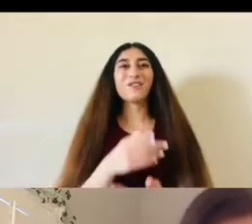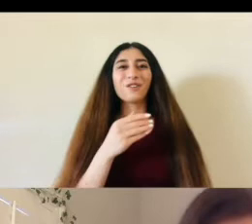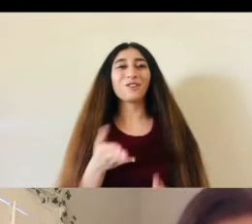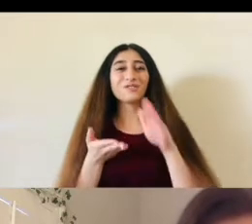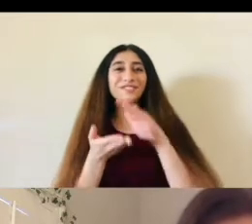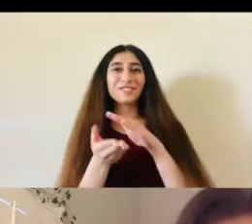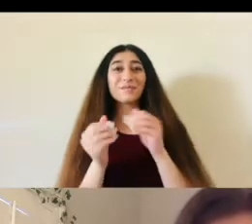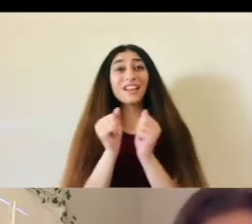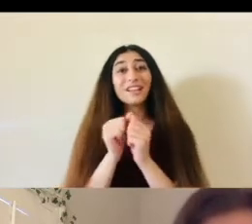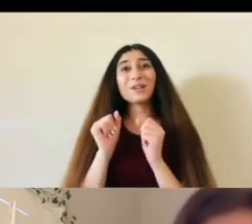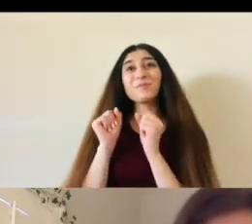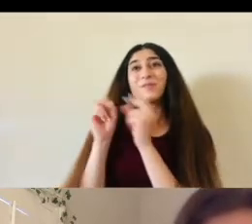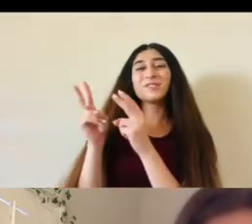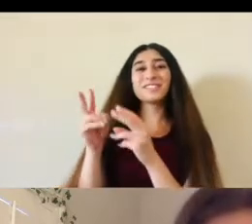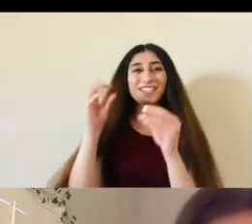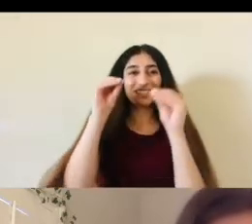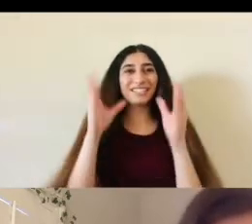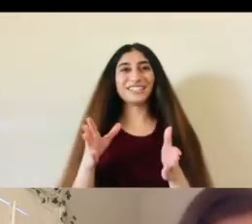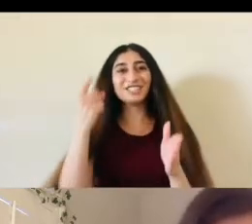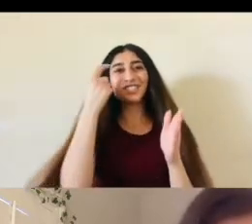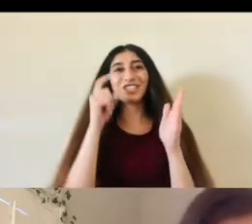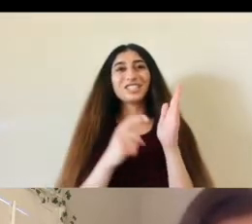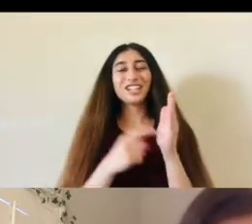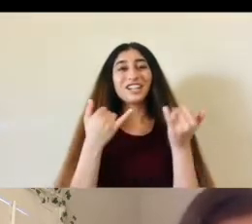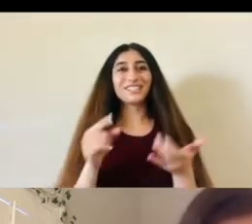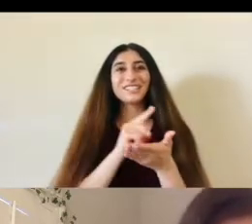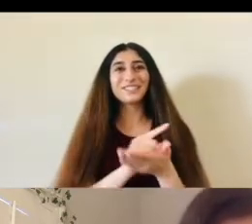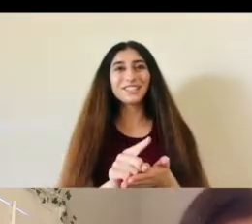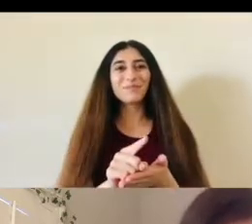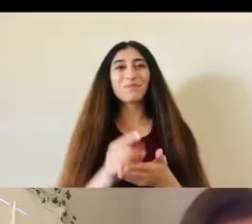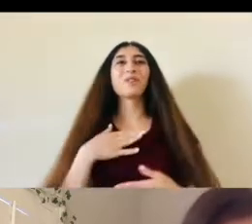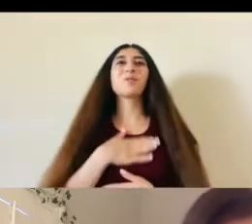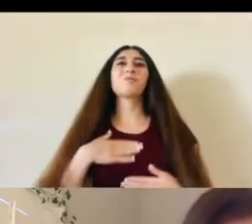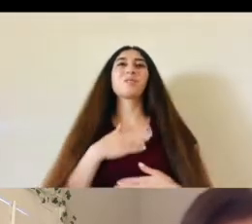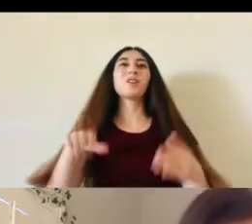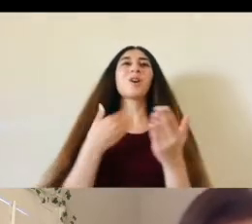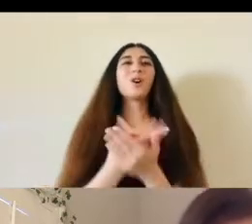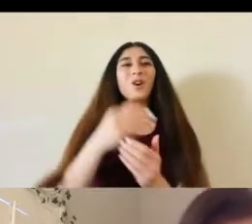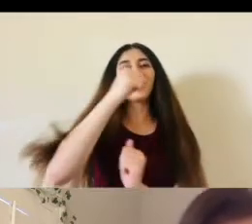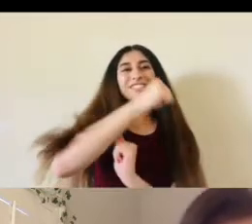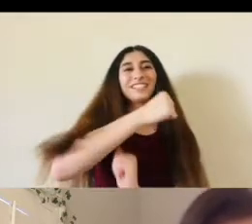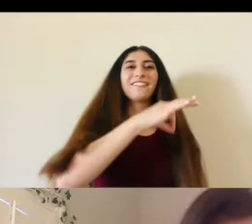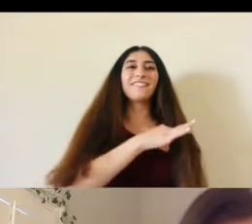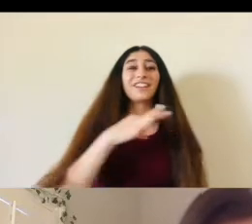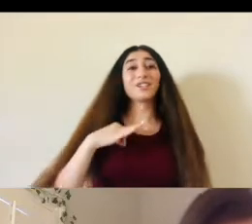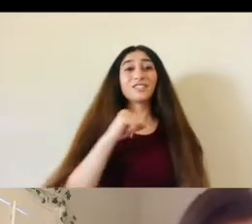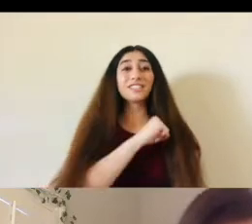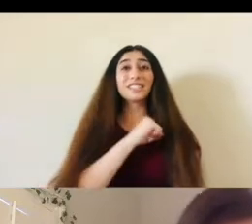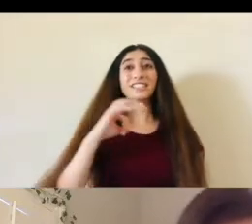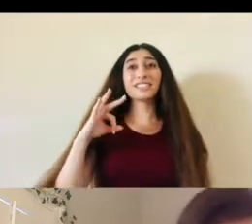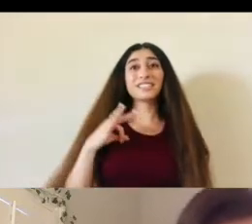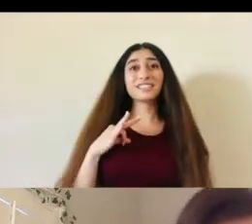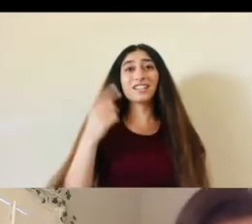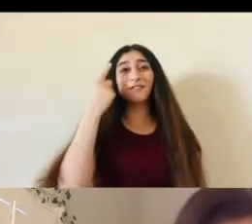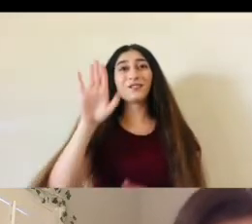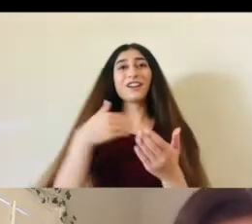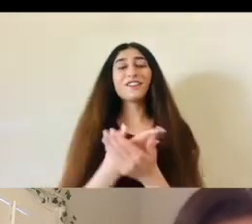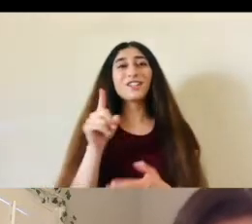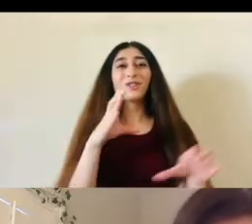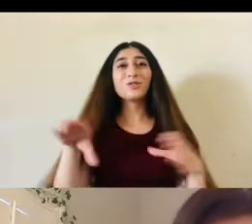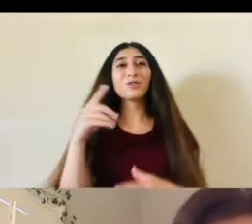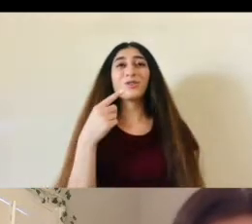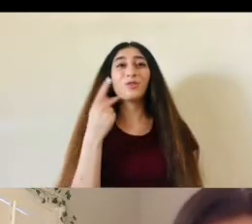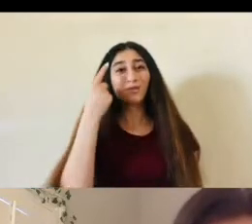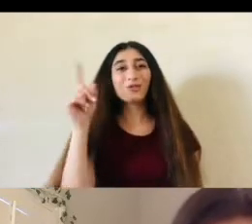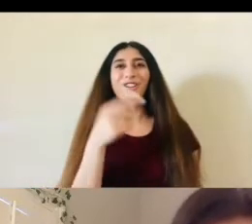and or posted a teacher shout out this week we appreciate all of our taft faculty and staff for everything you've